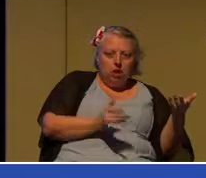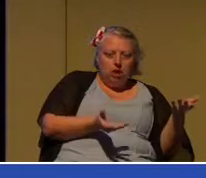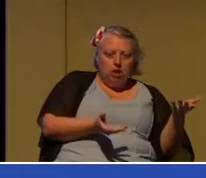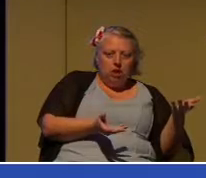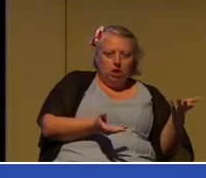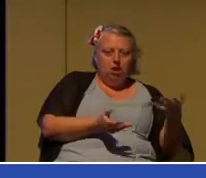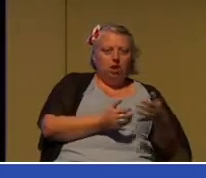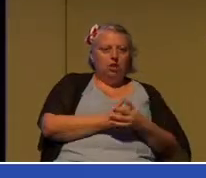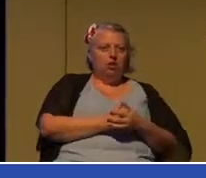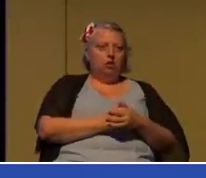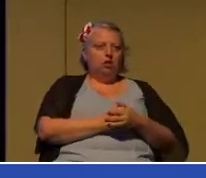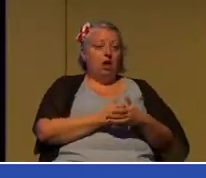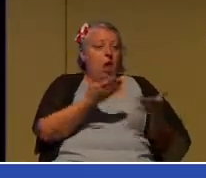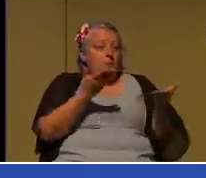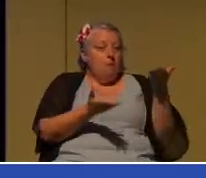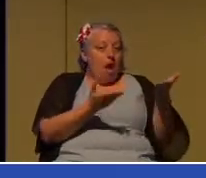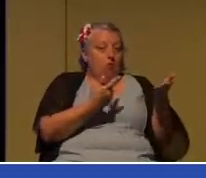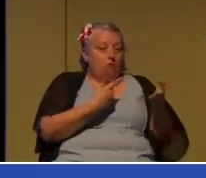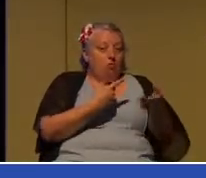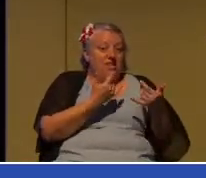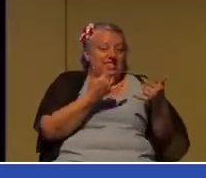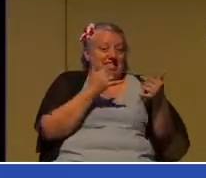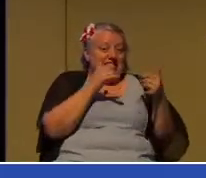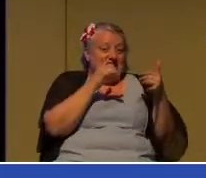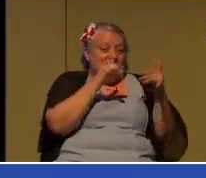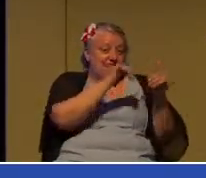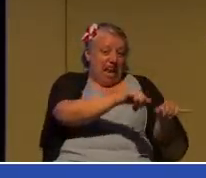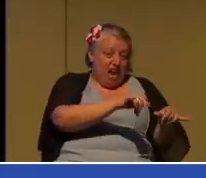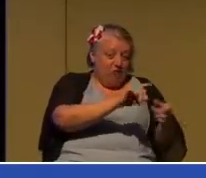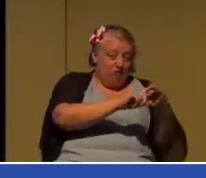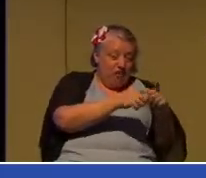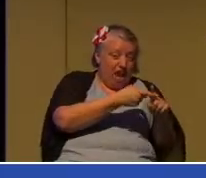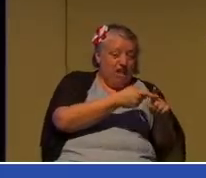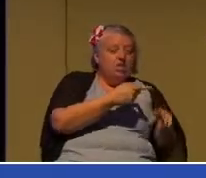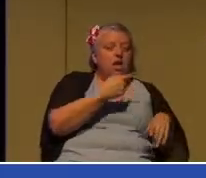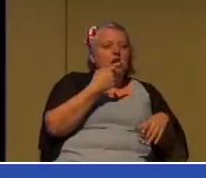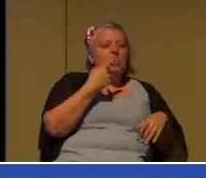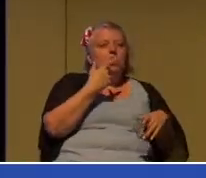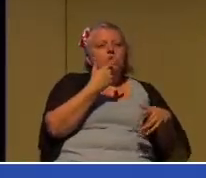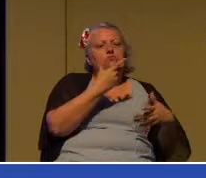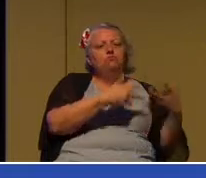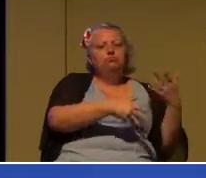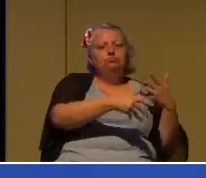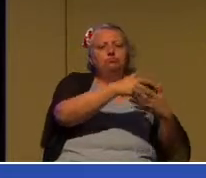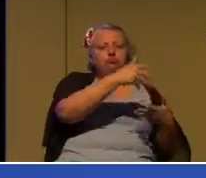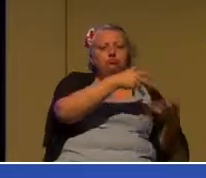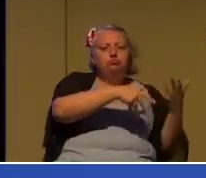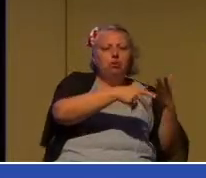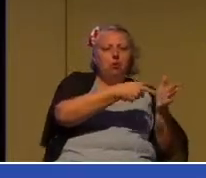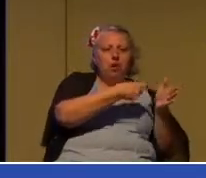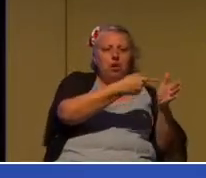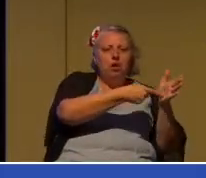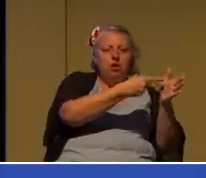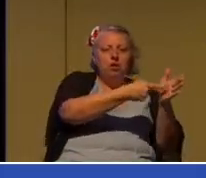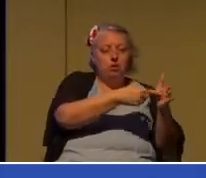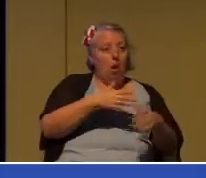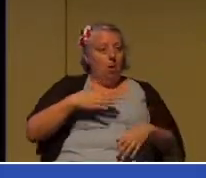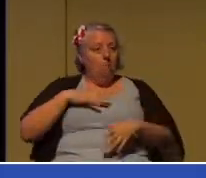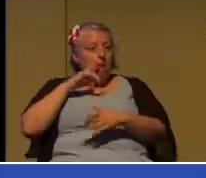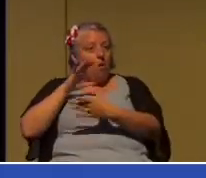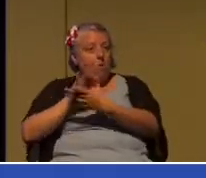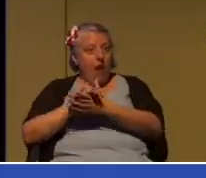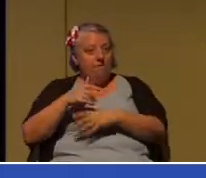Maybe we can stay friends and we will see each other periodically. My wife and I still have very close friends in each of the earlier